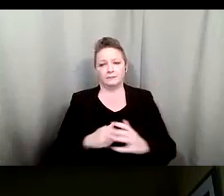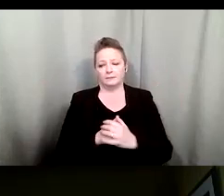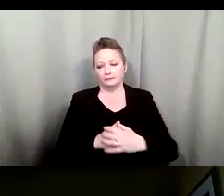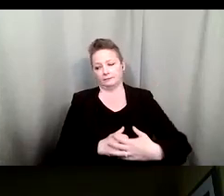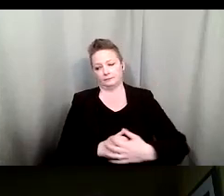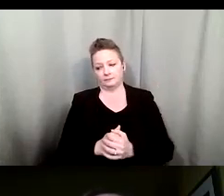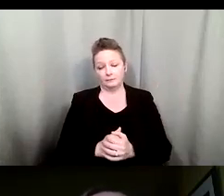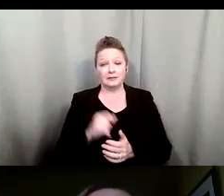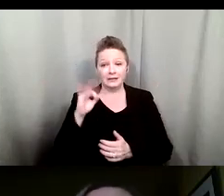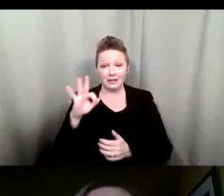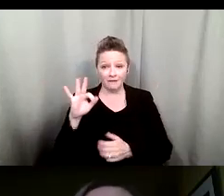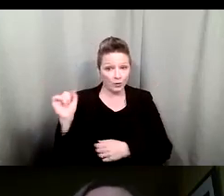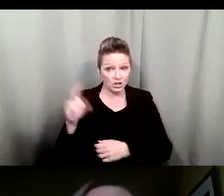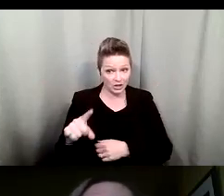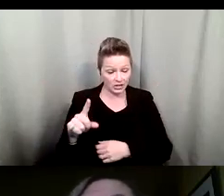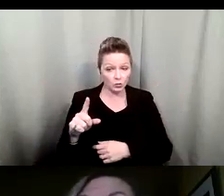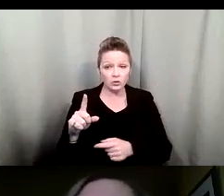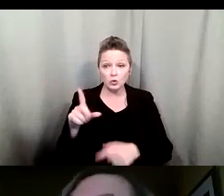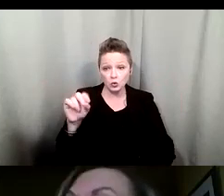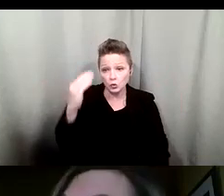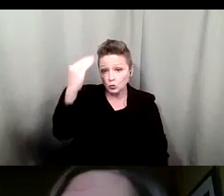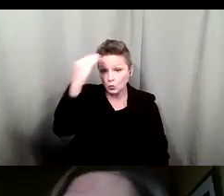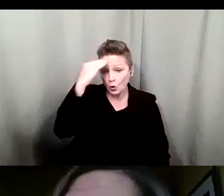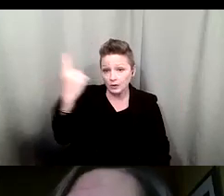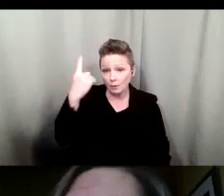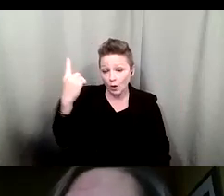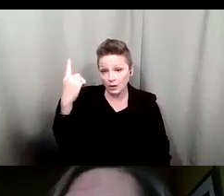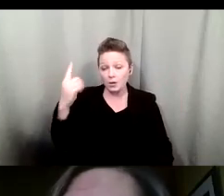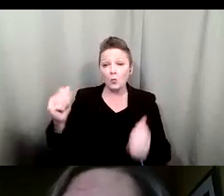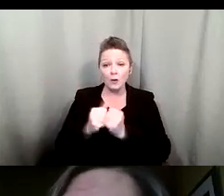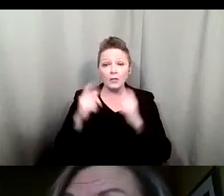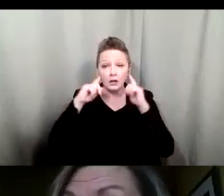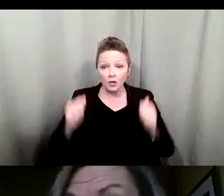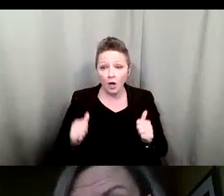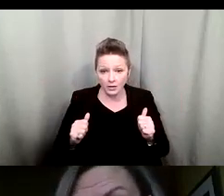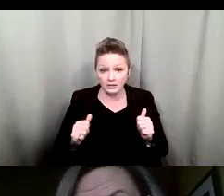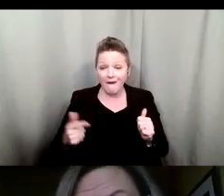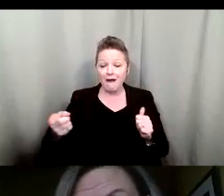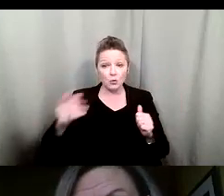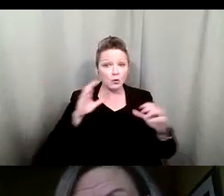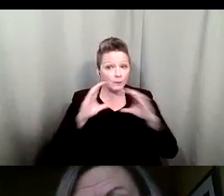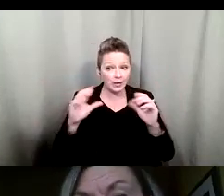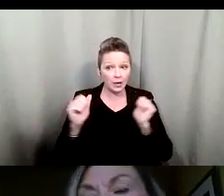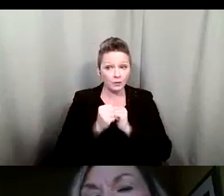question do you know someone with a hearing loss have you communicated with someone with a hearing loss